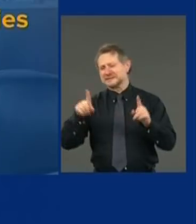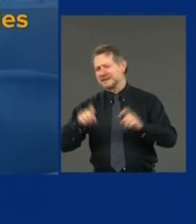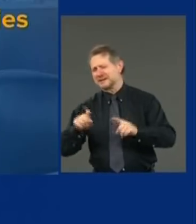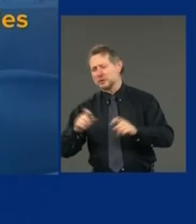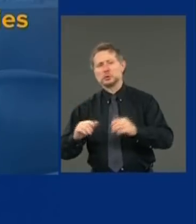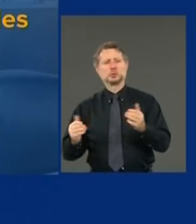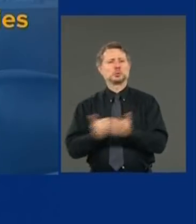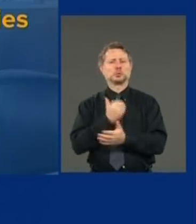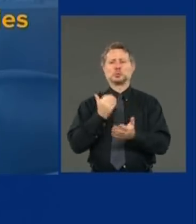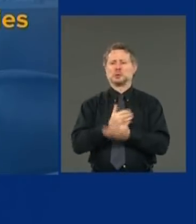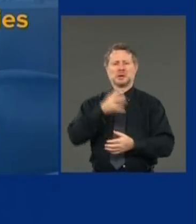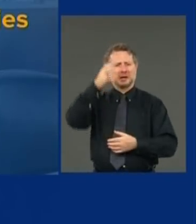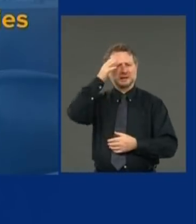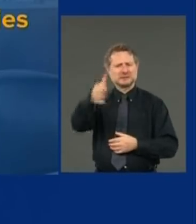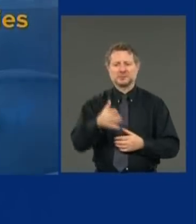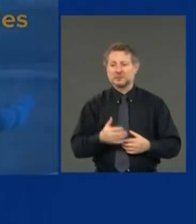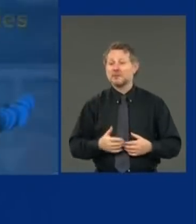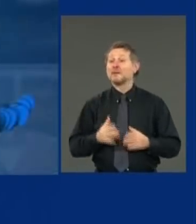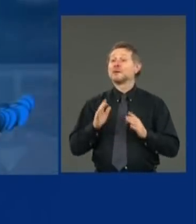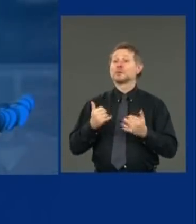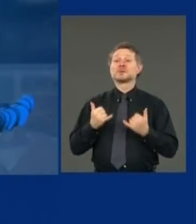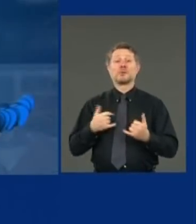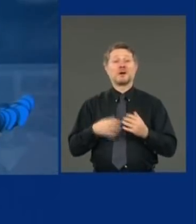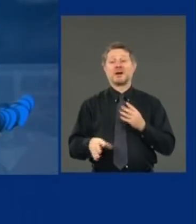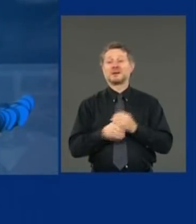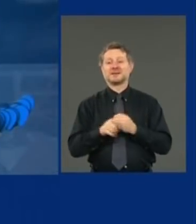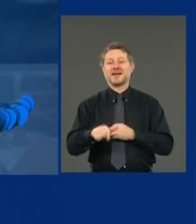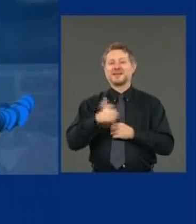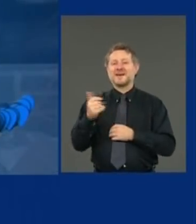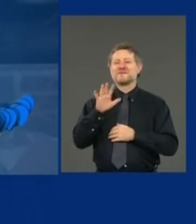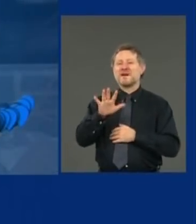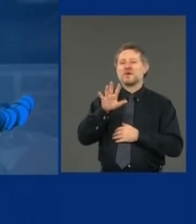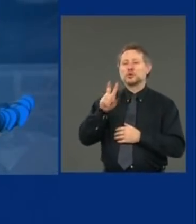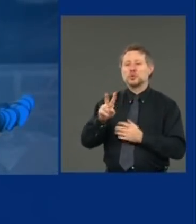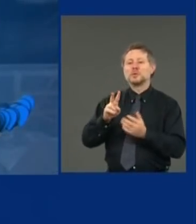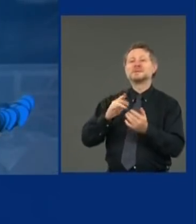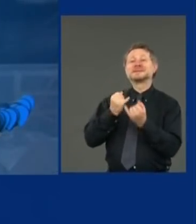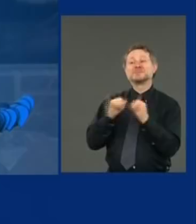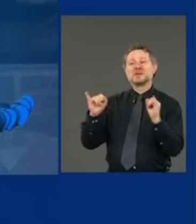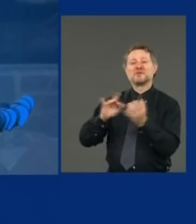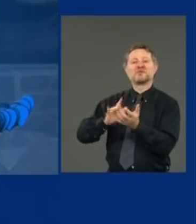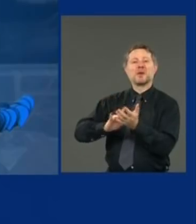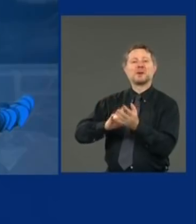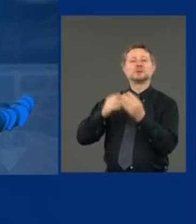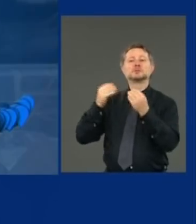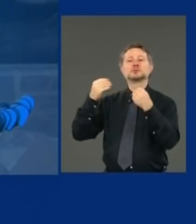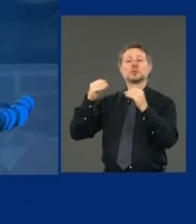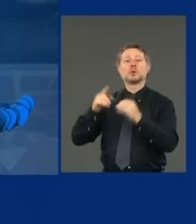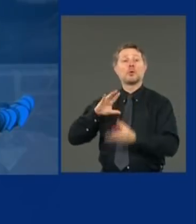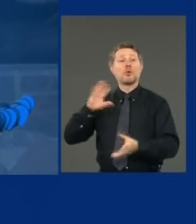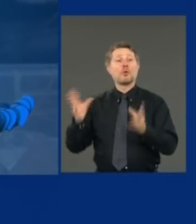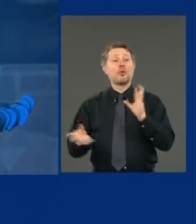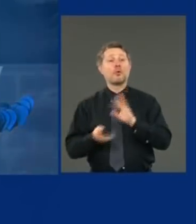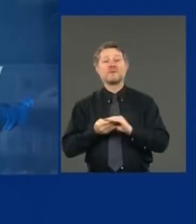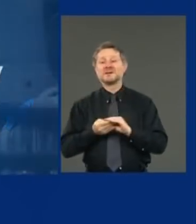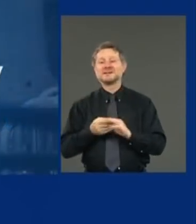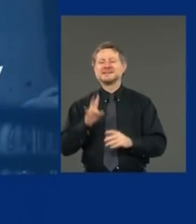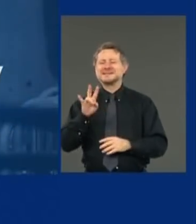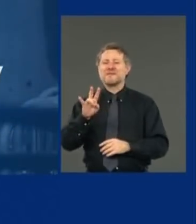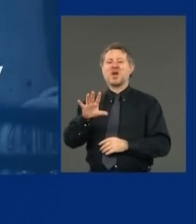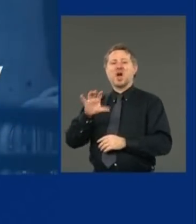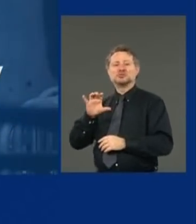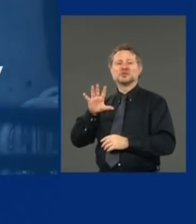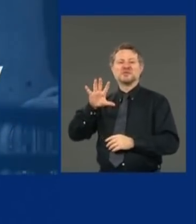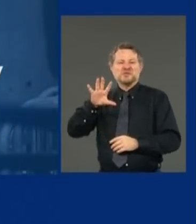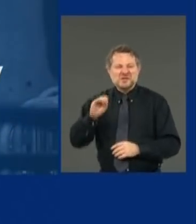But we've signed up another 52 independent pharmacies. That brings the total number of sites in the state of New York to 750. And